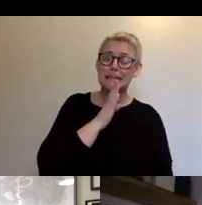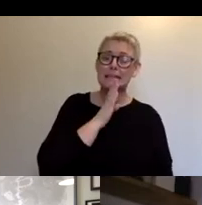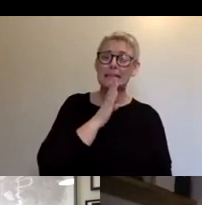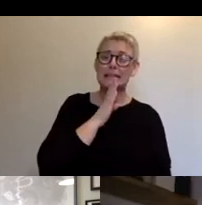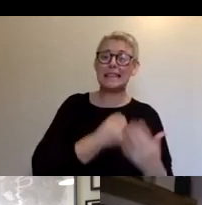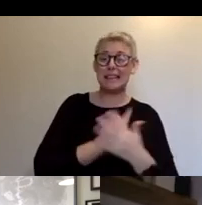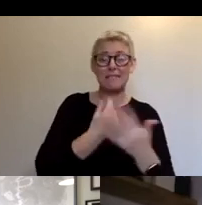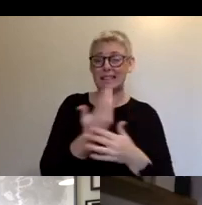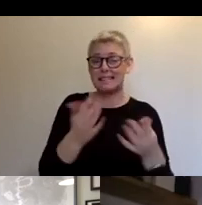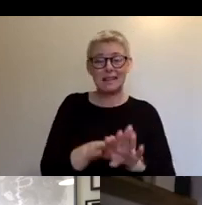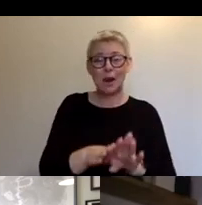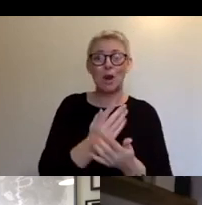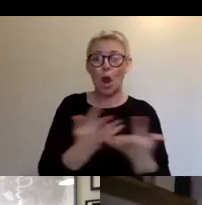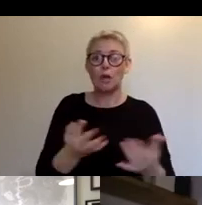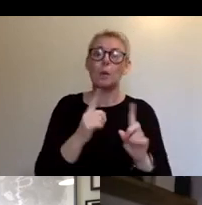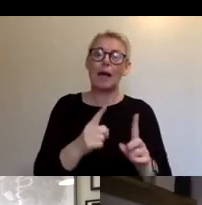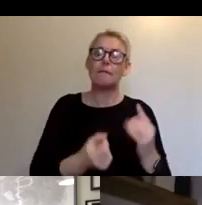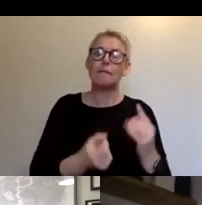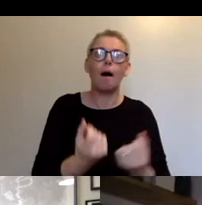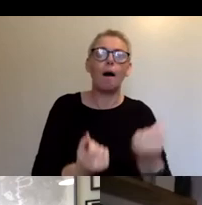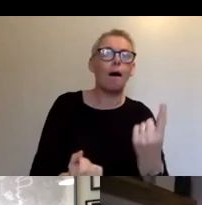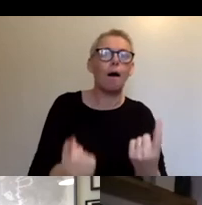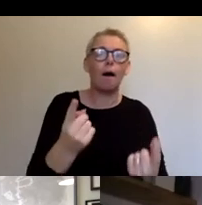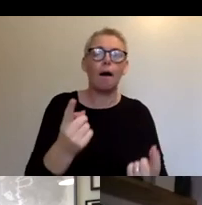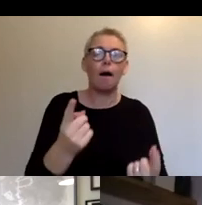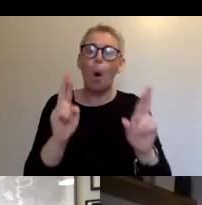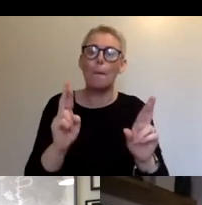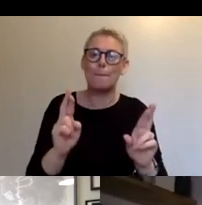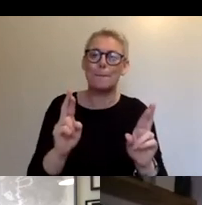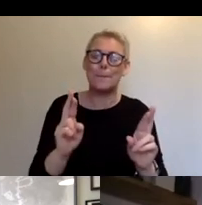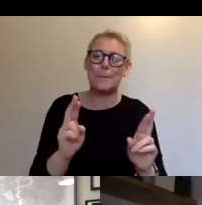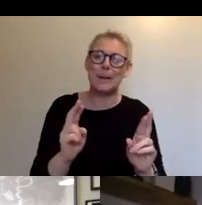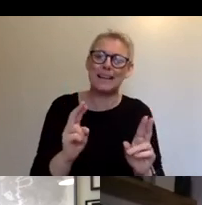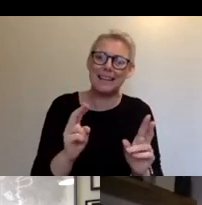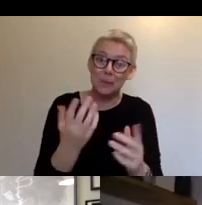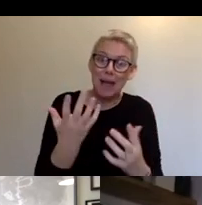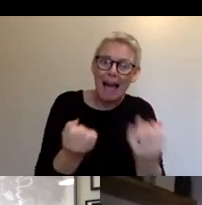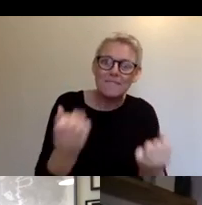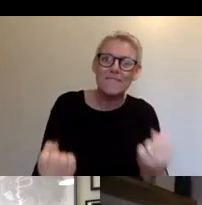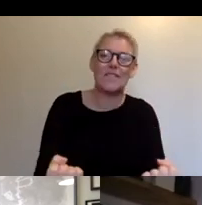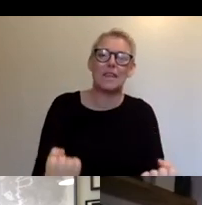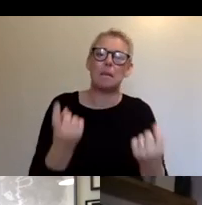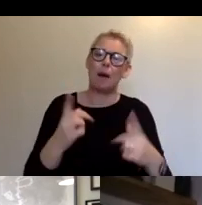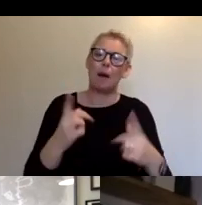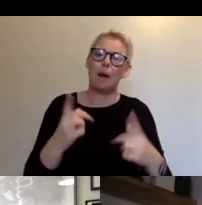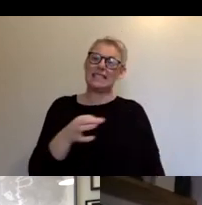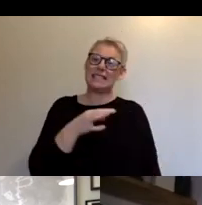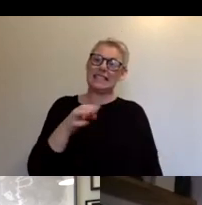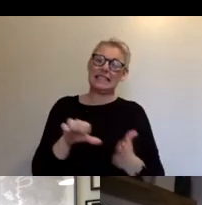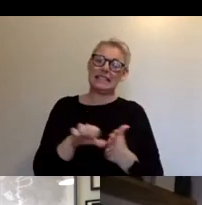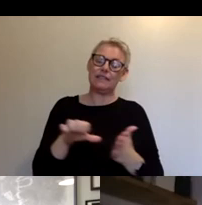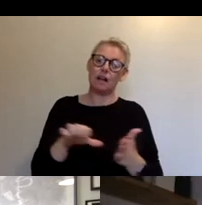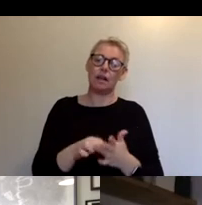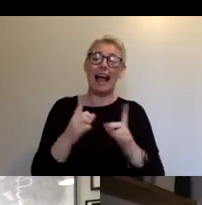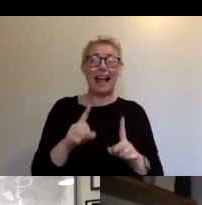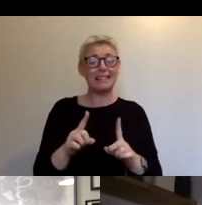moments of hope and optimism, but it's been difficult for the city and for the sector. And she asks about continuing the